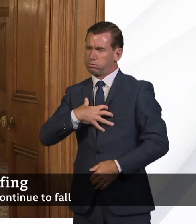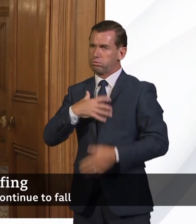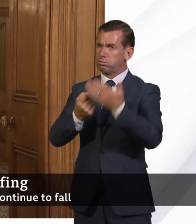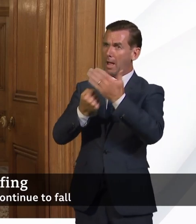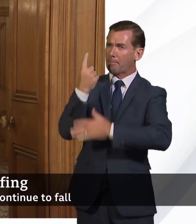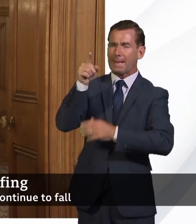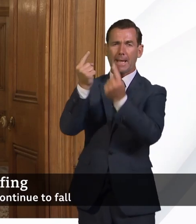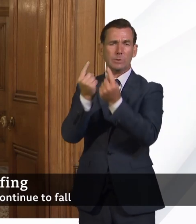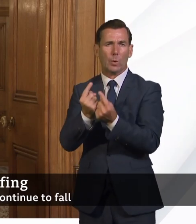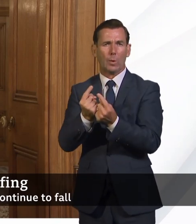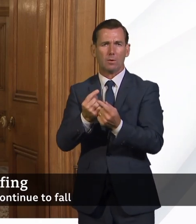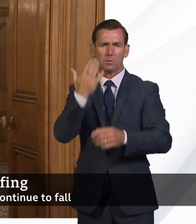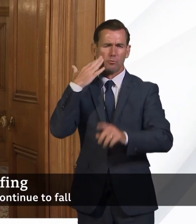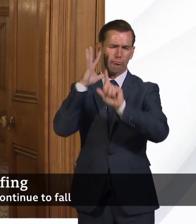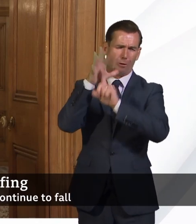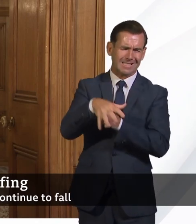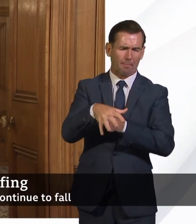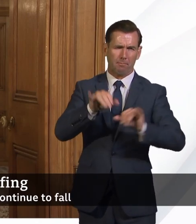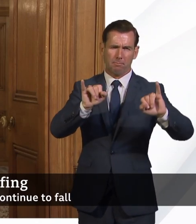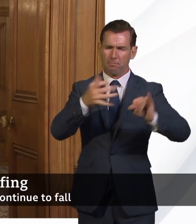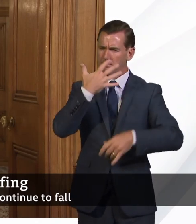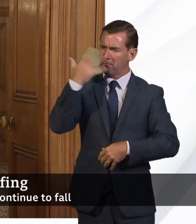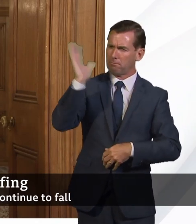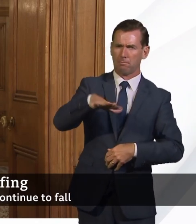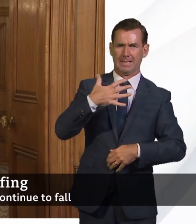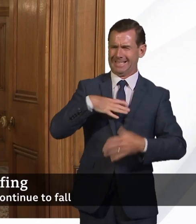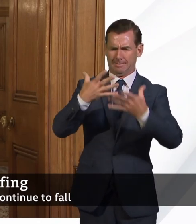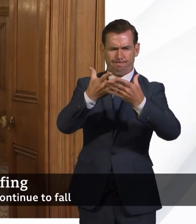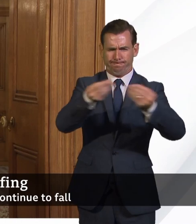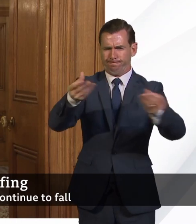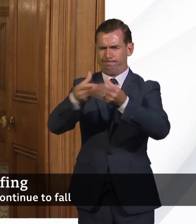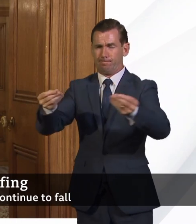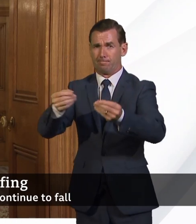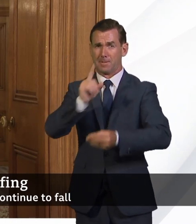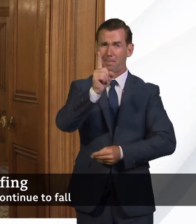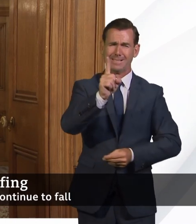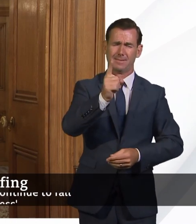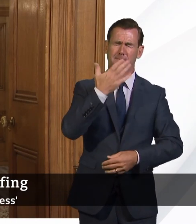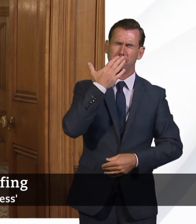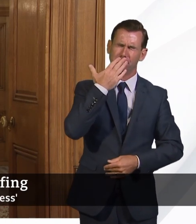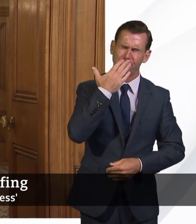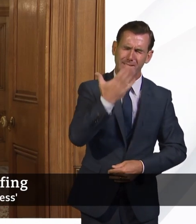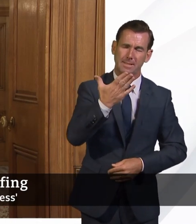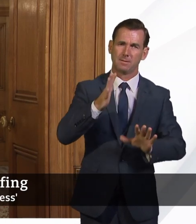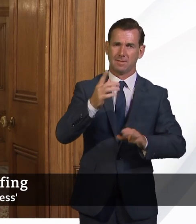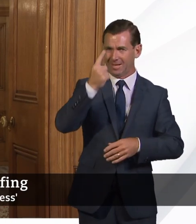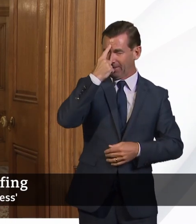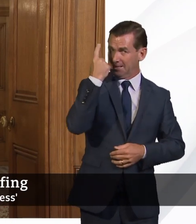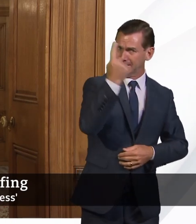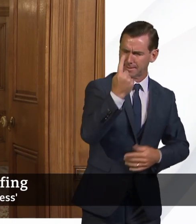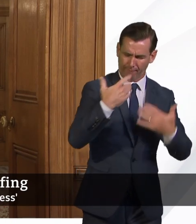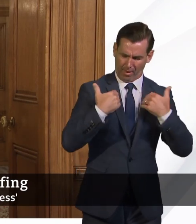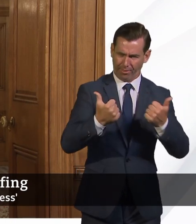about stamping out racism and discrimination in this country. But please, for the sake of your health